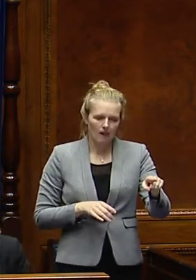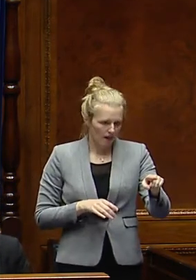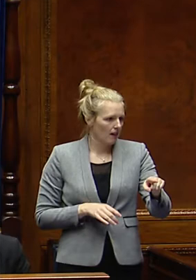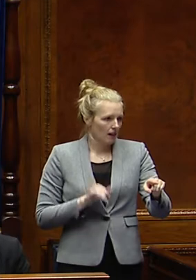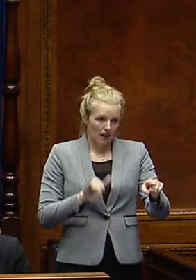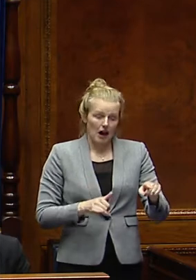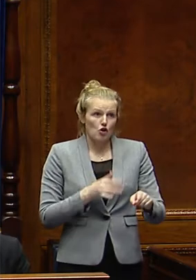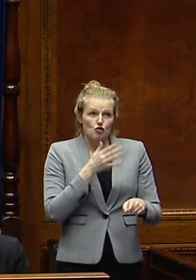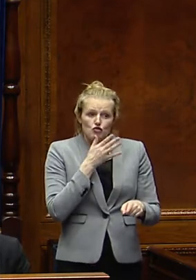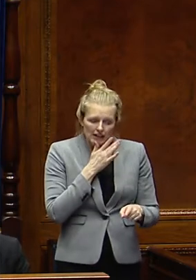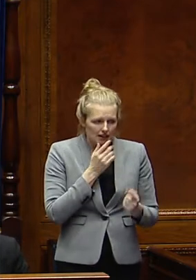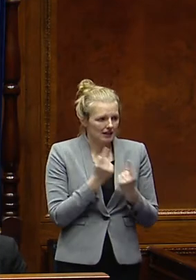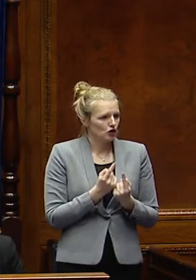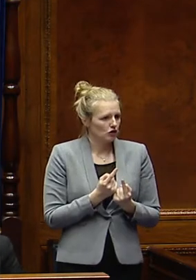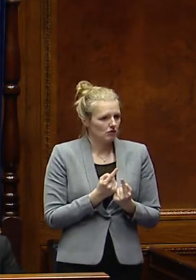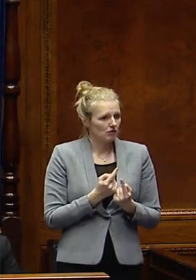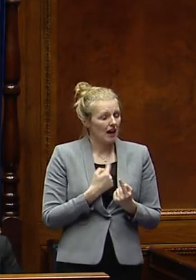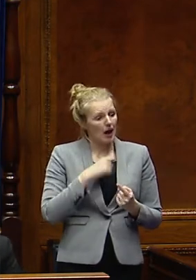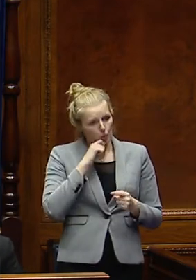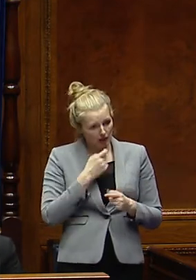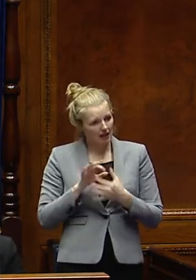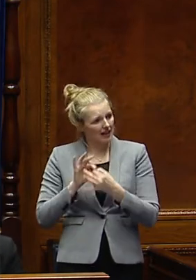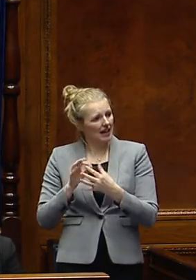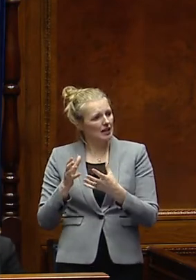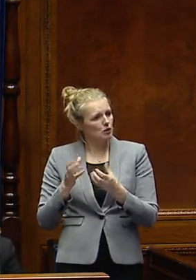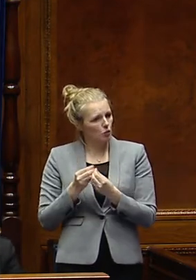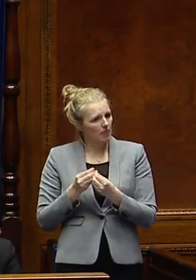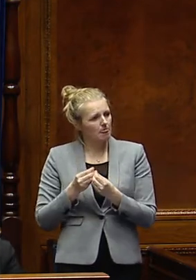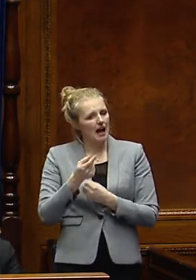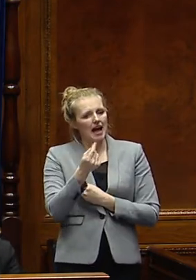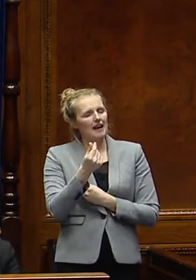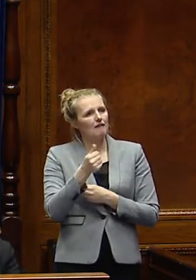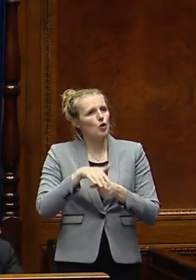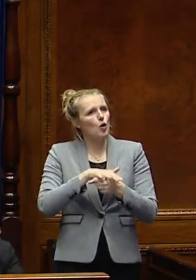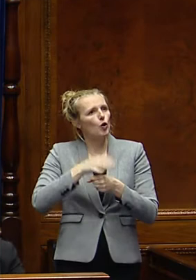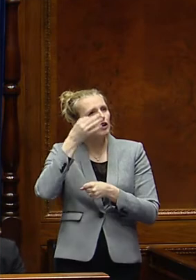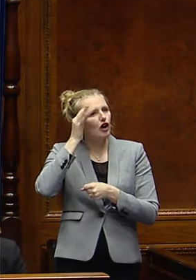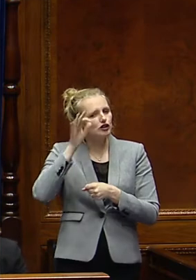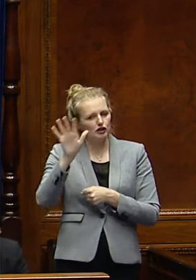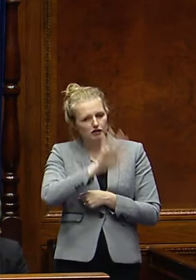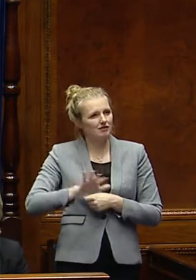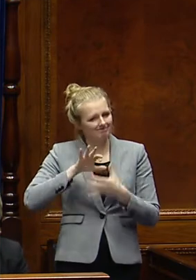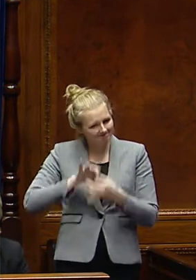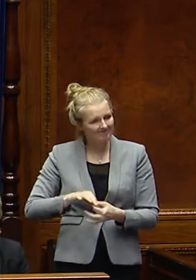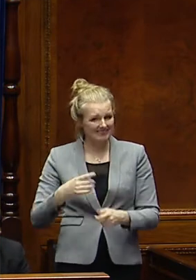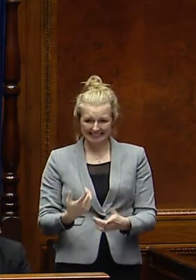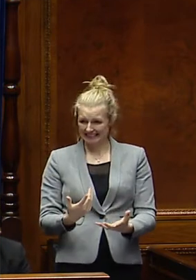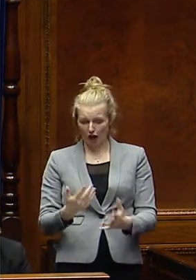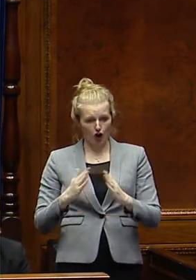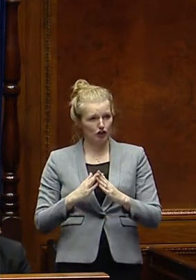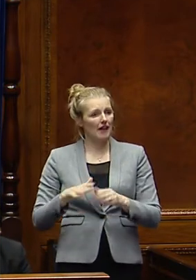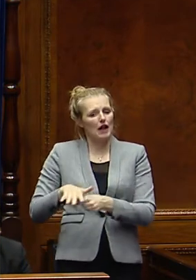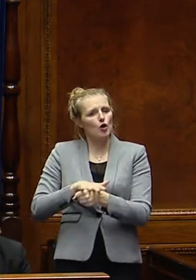I mentioned it earlier that I will be engaging with the 11 local authorities, particularly around the emergence of their local